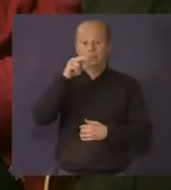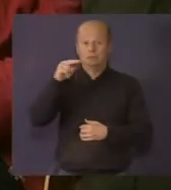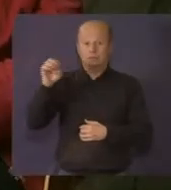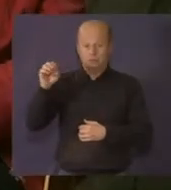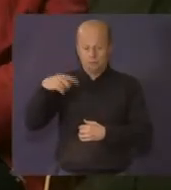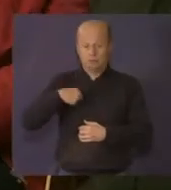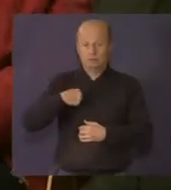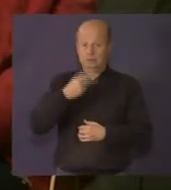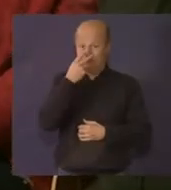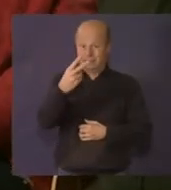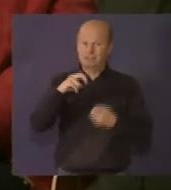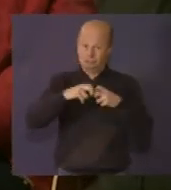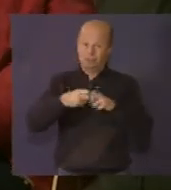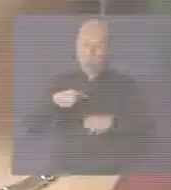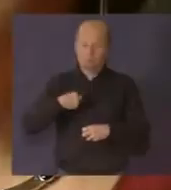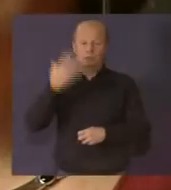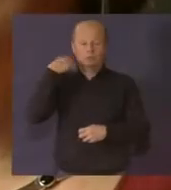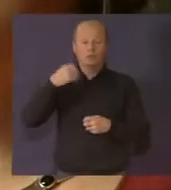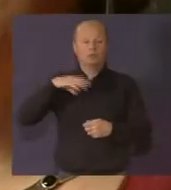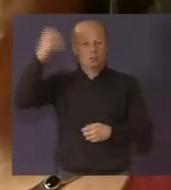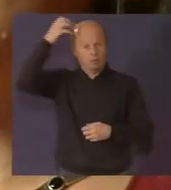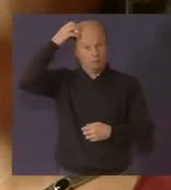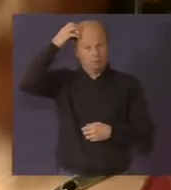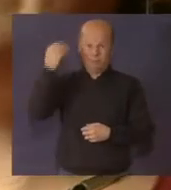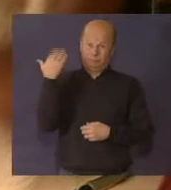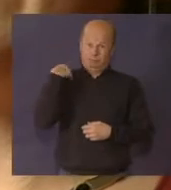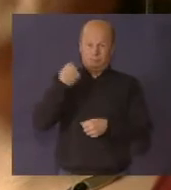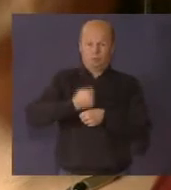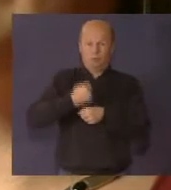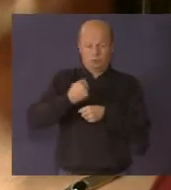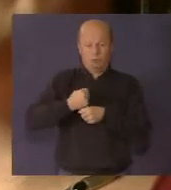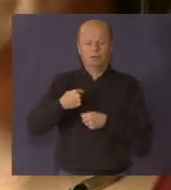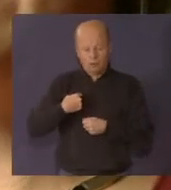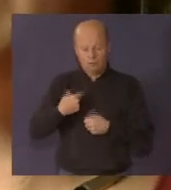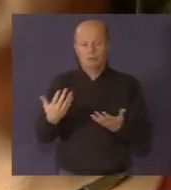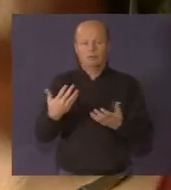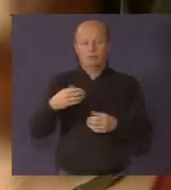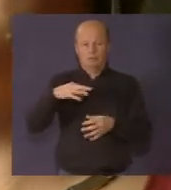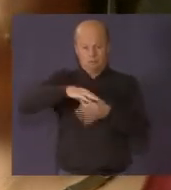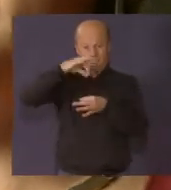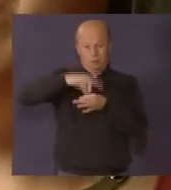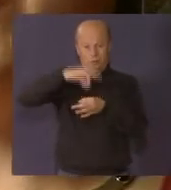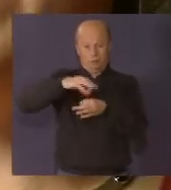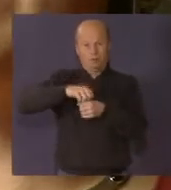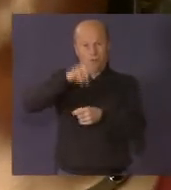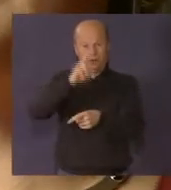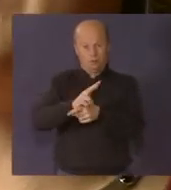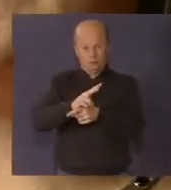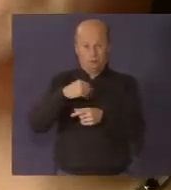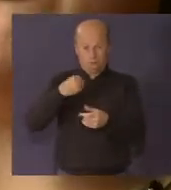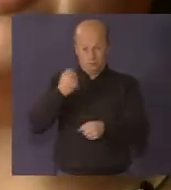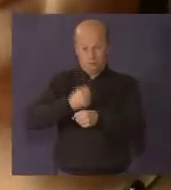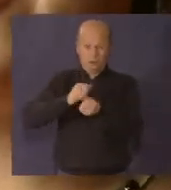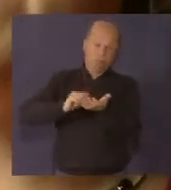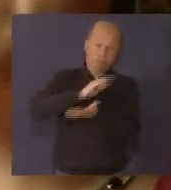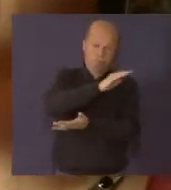Hello, my name is Anne, and I have serious visual impairment. I worked as a political expert for the former government and lost my job